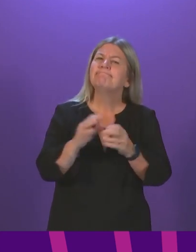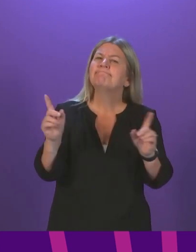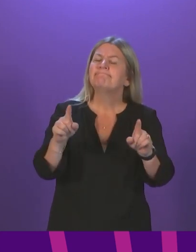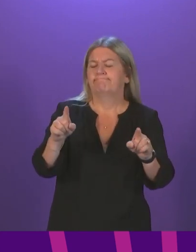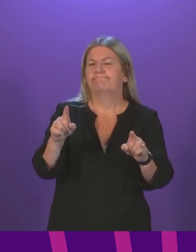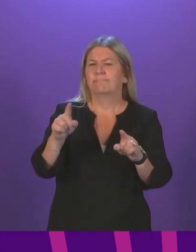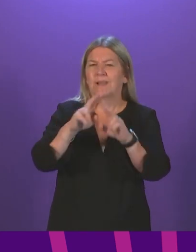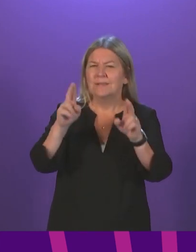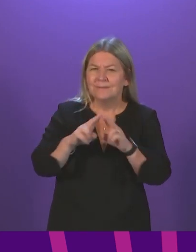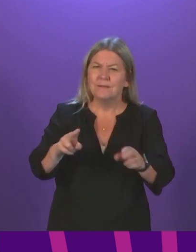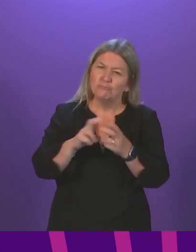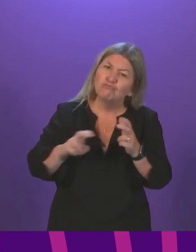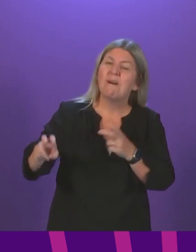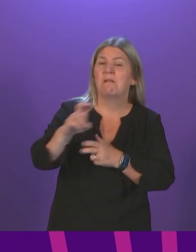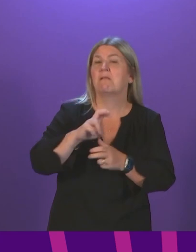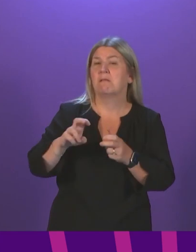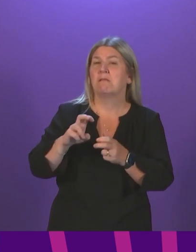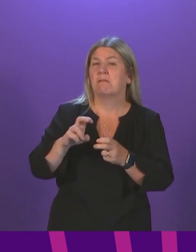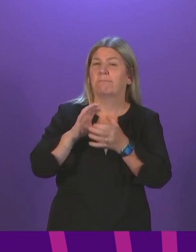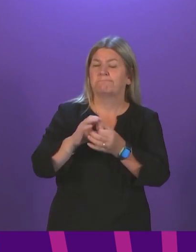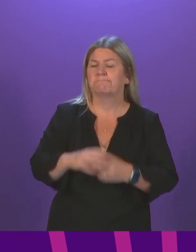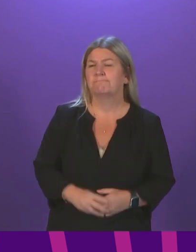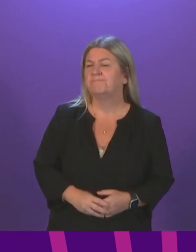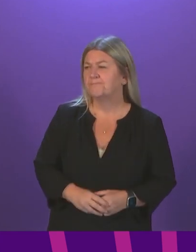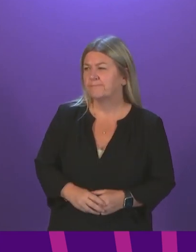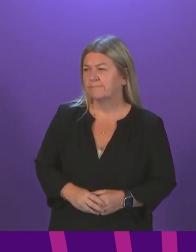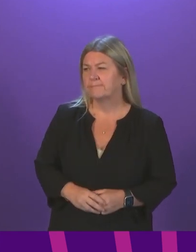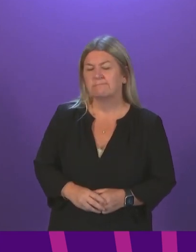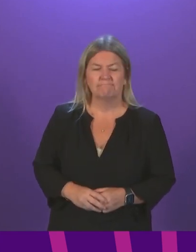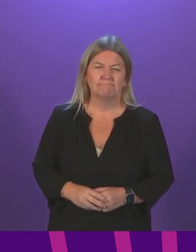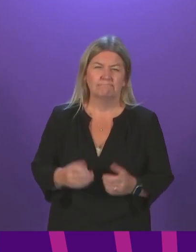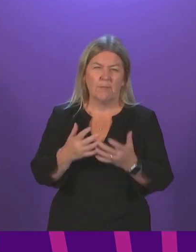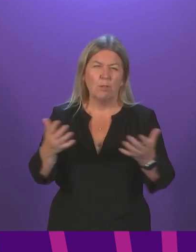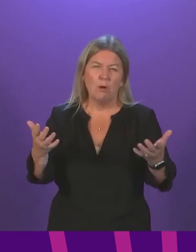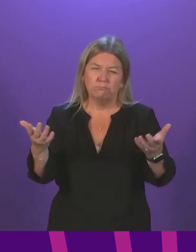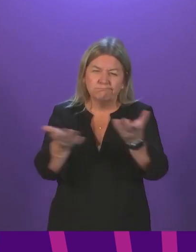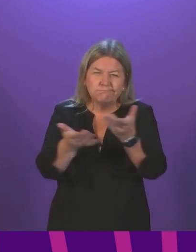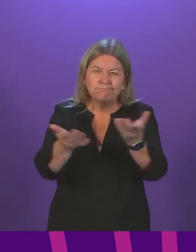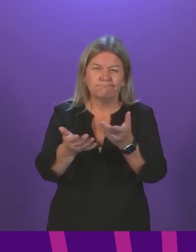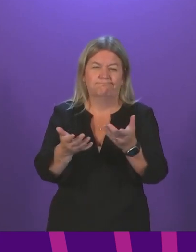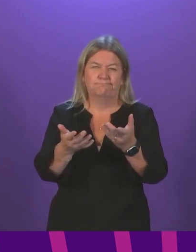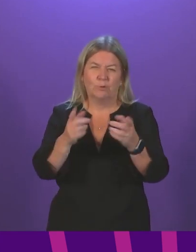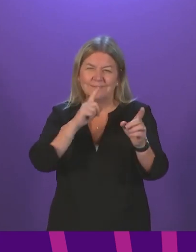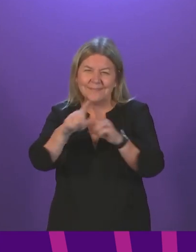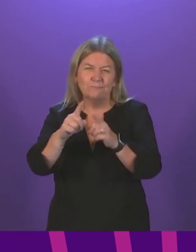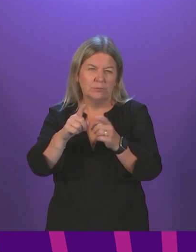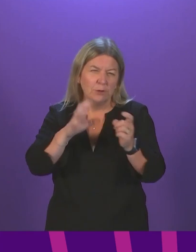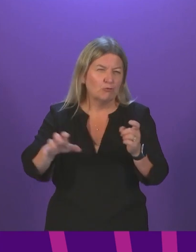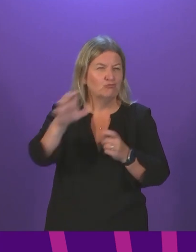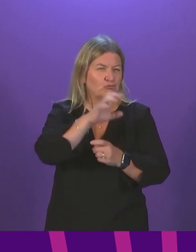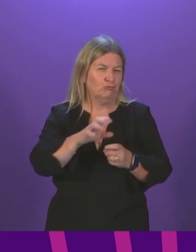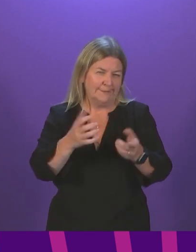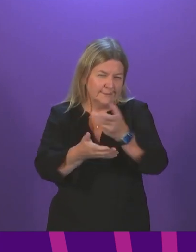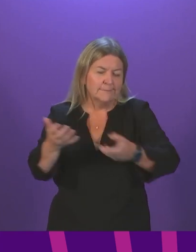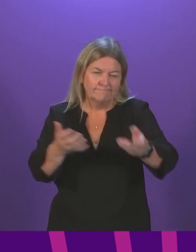Minister. Well, there's regular official level dialogue on border health measures and there is indeed due to be a Four Nations Ministerial meeting